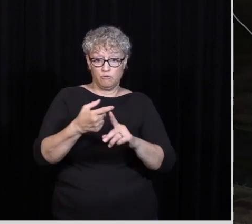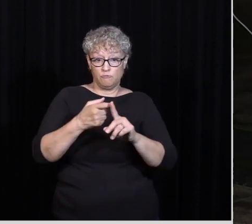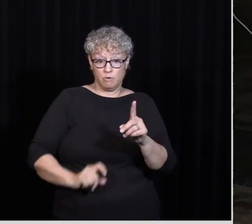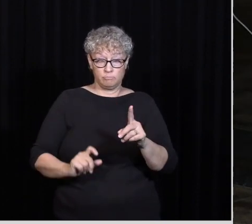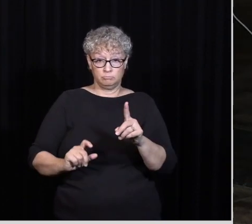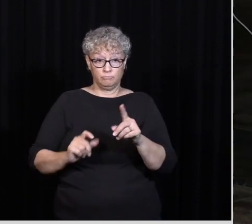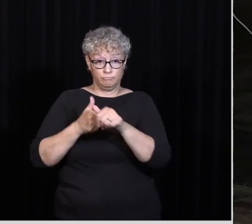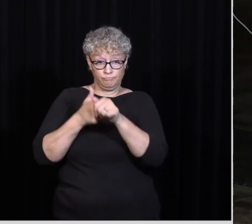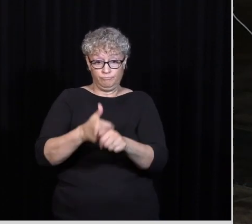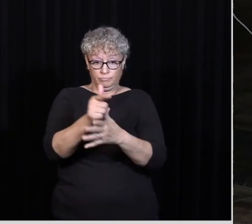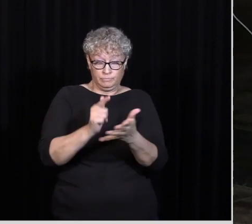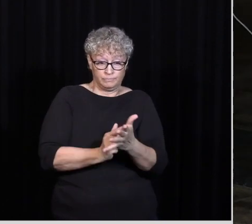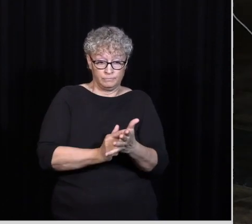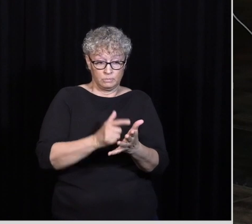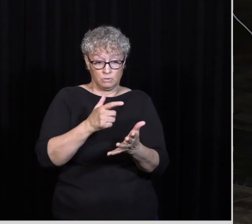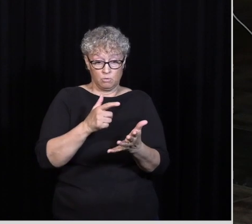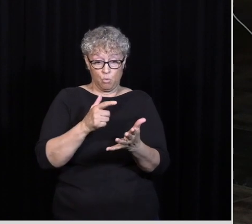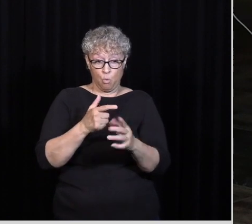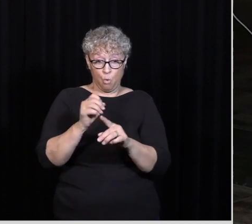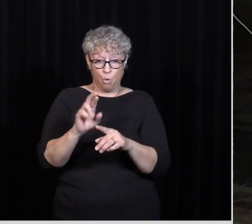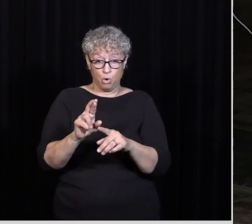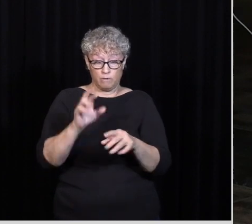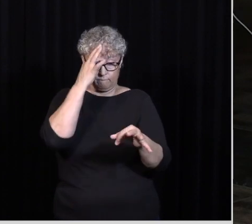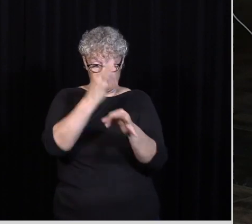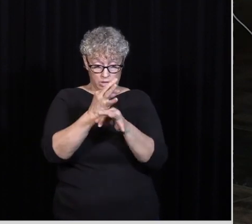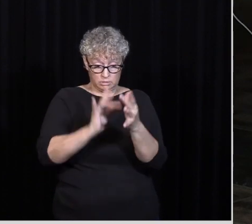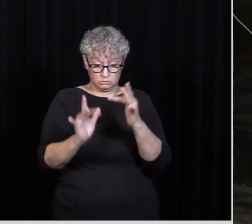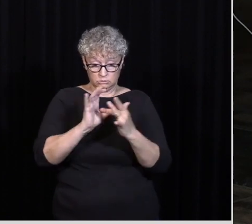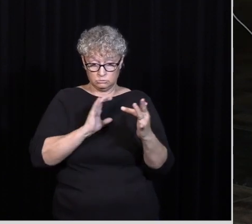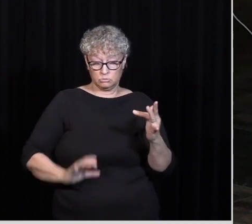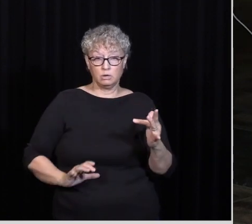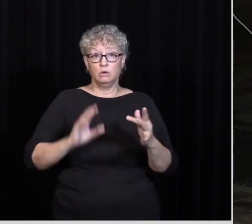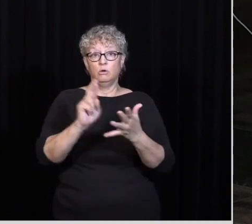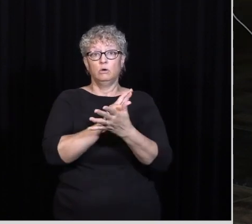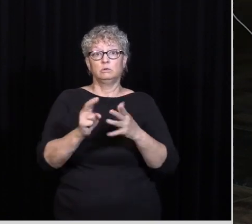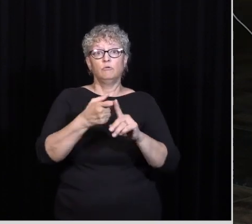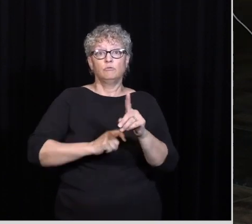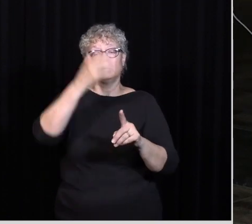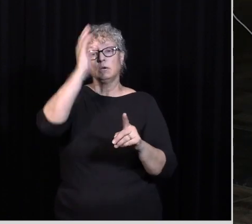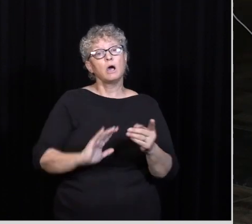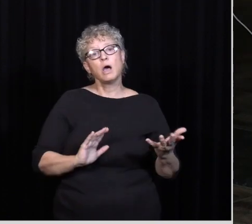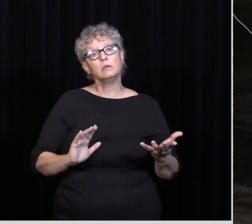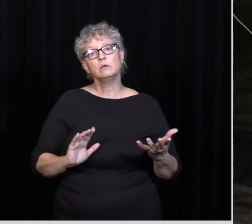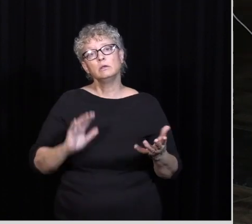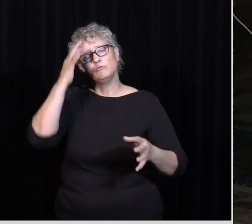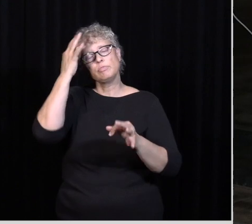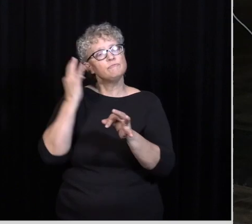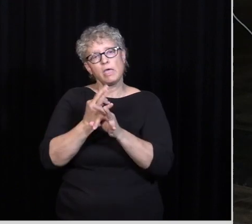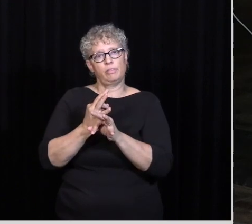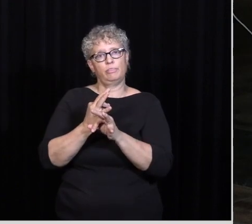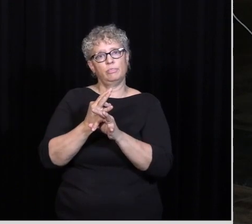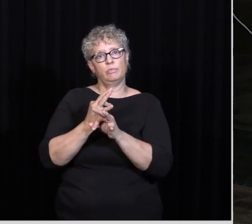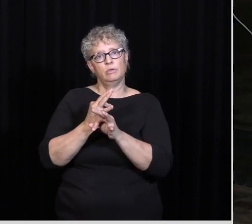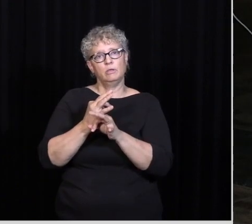The Law From All This Stuff Or Is Through Faith In Jesus Christ The Righteousness That Comes From God On The Basis Of Faith What Paul Is